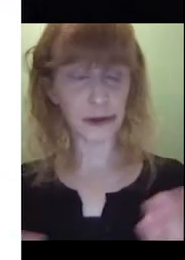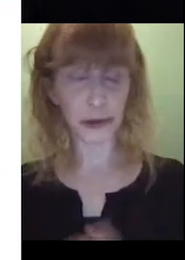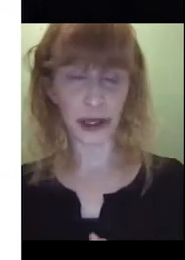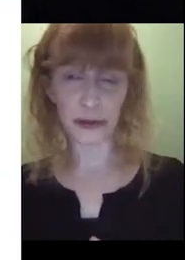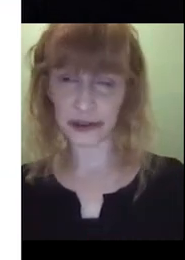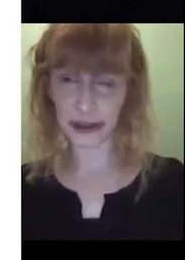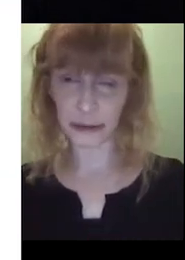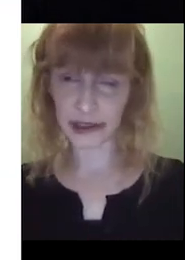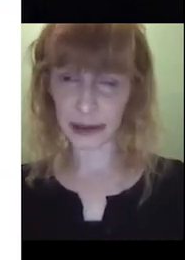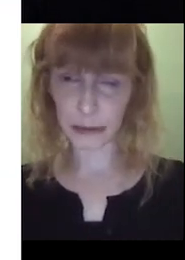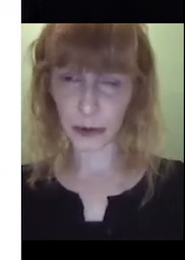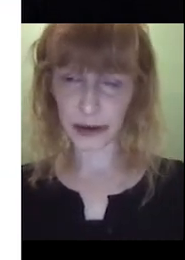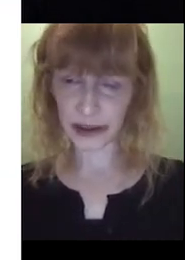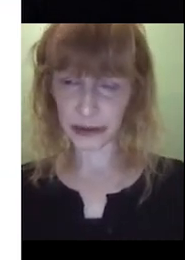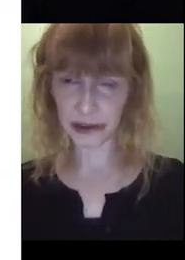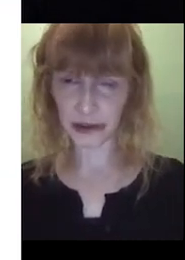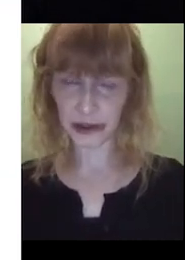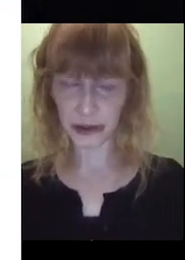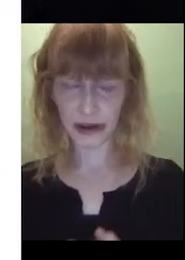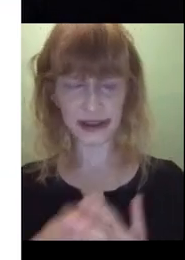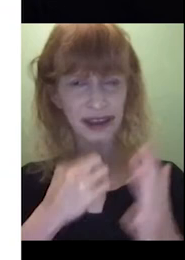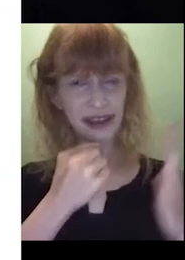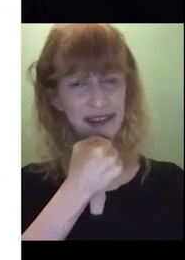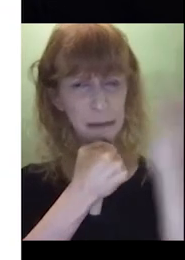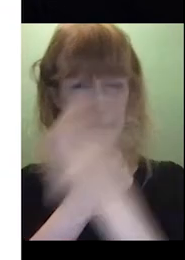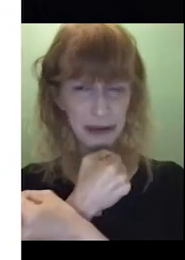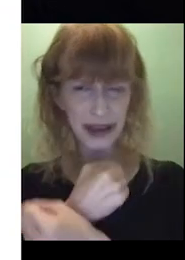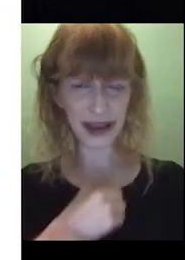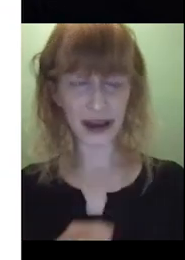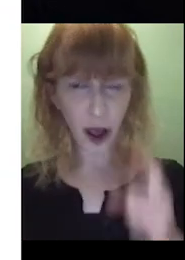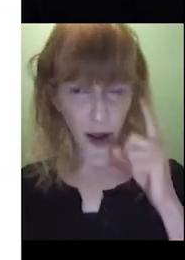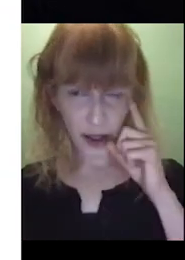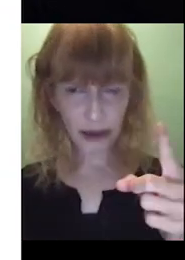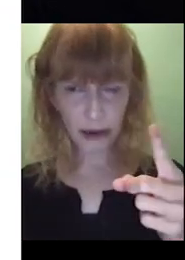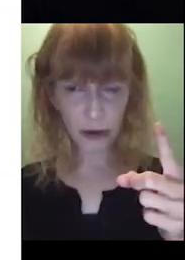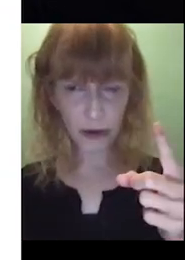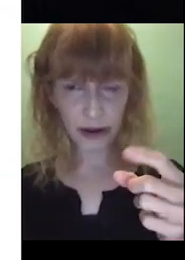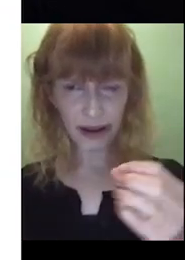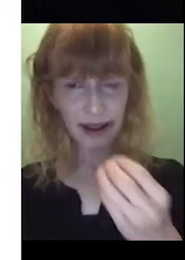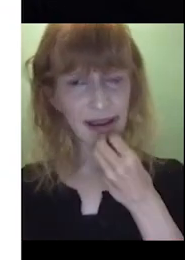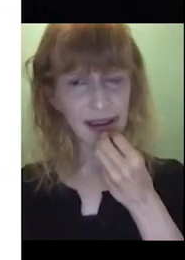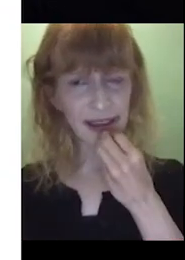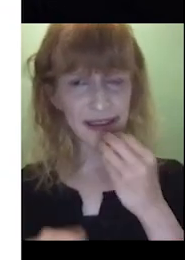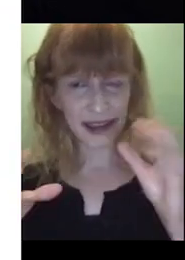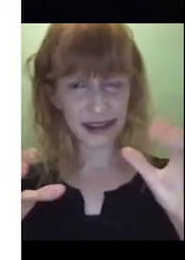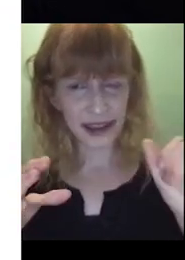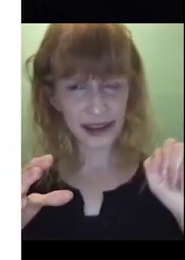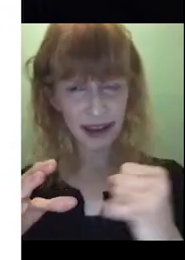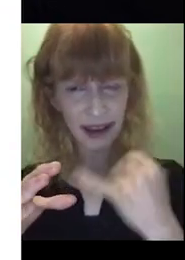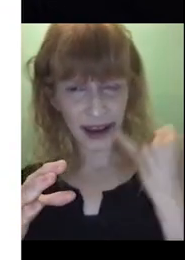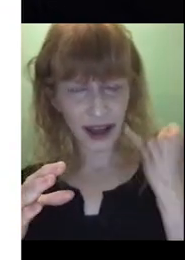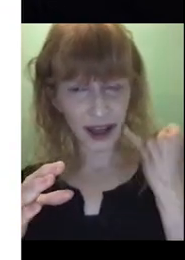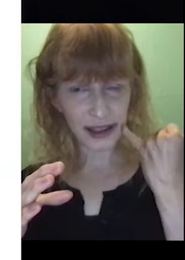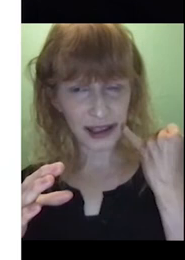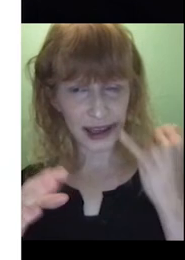And yeah, to say, say more about the picture as well, we might say, that's a bear. And look, he's eating